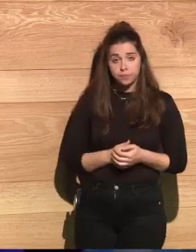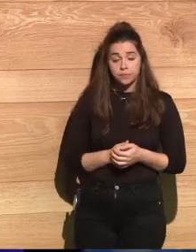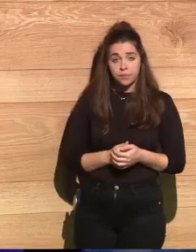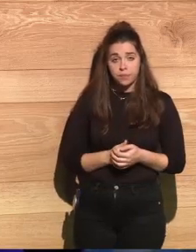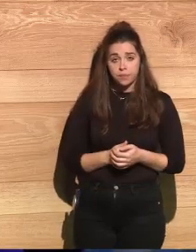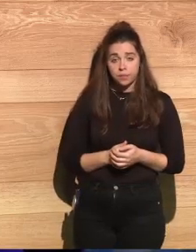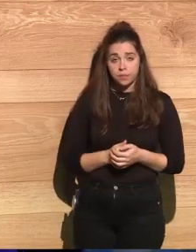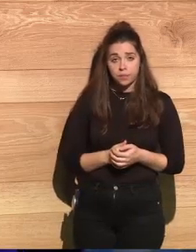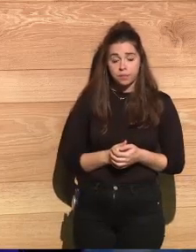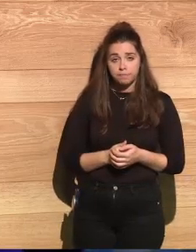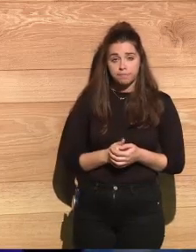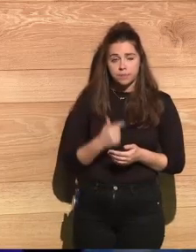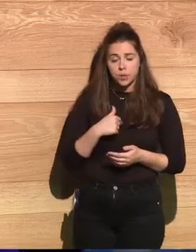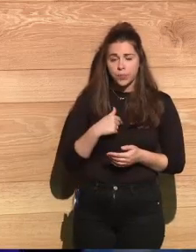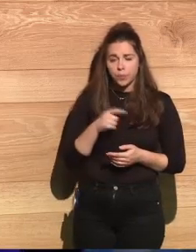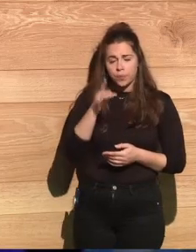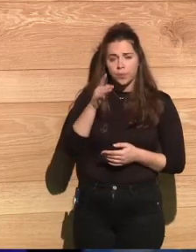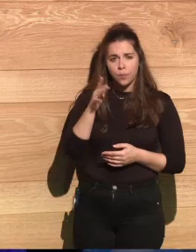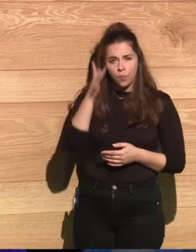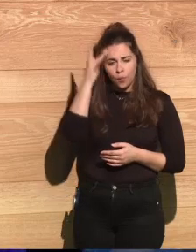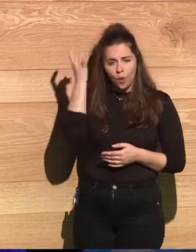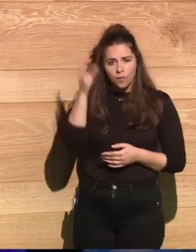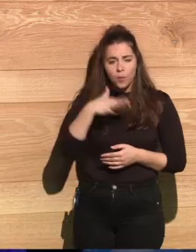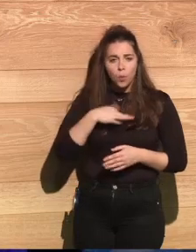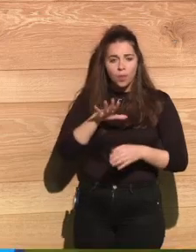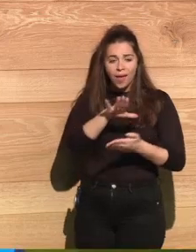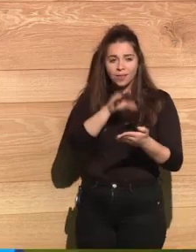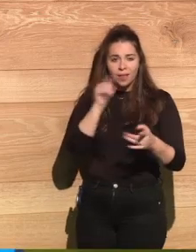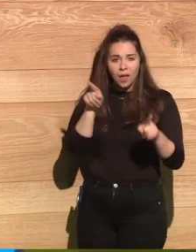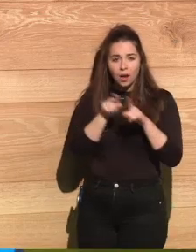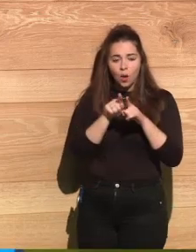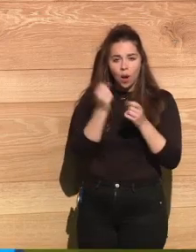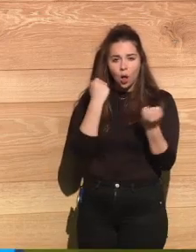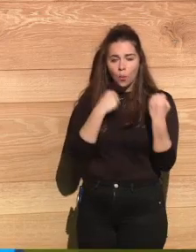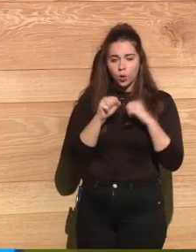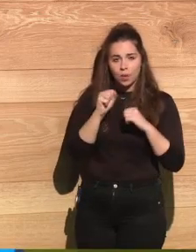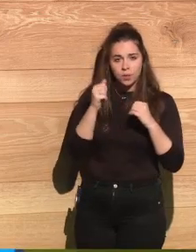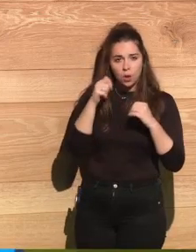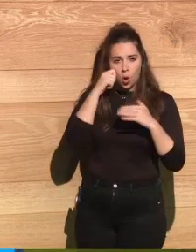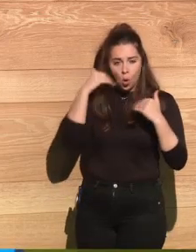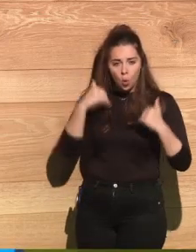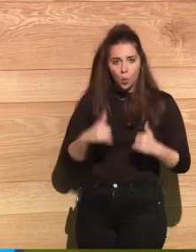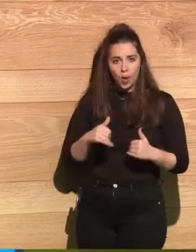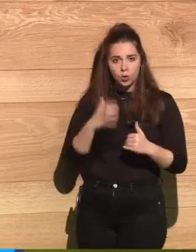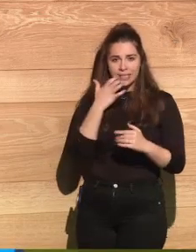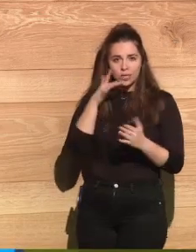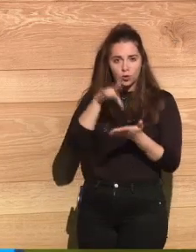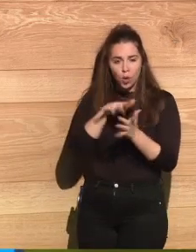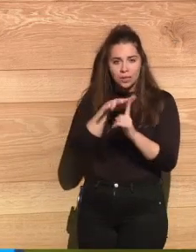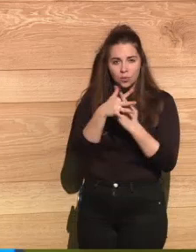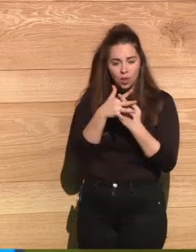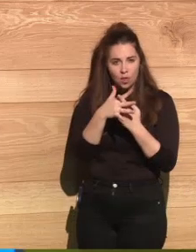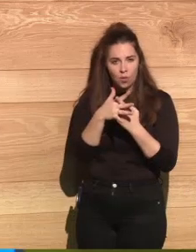behave in ultimate conditions. We just stopped. We just